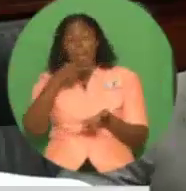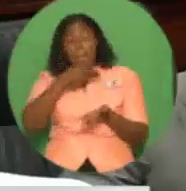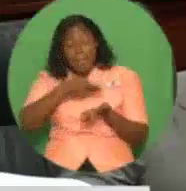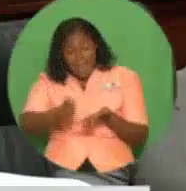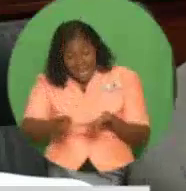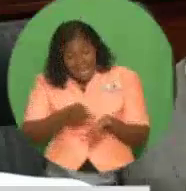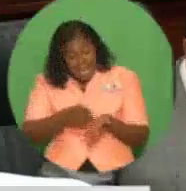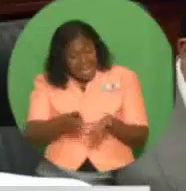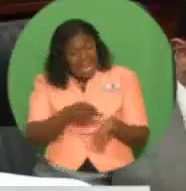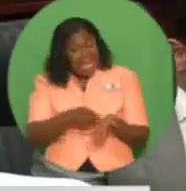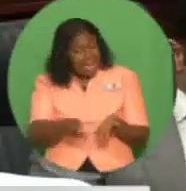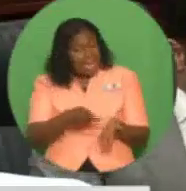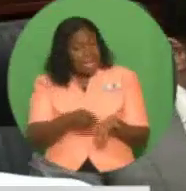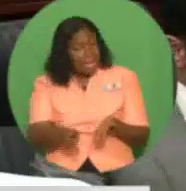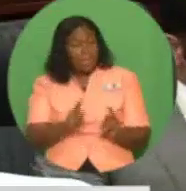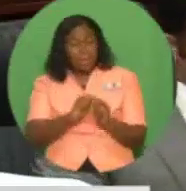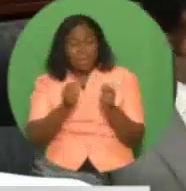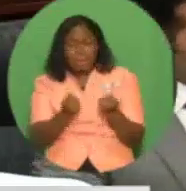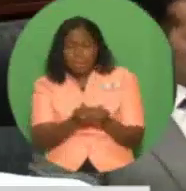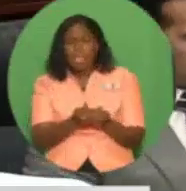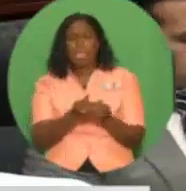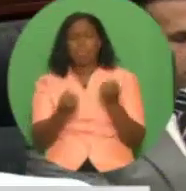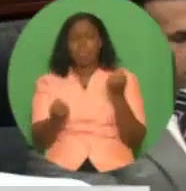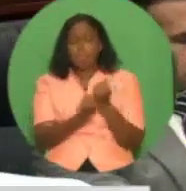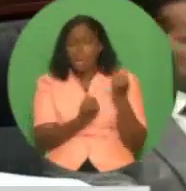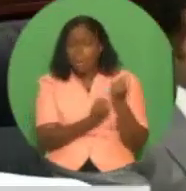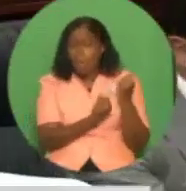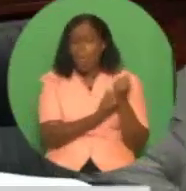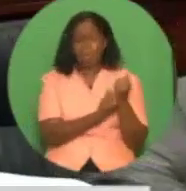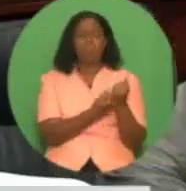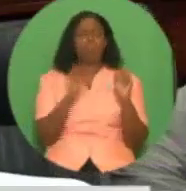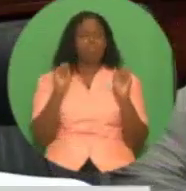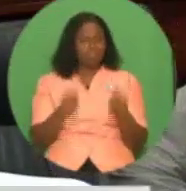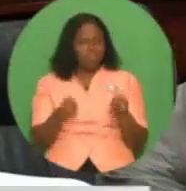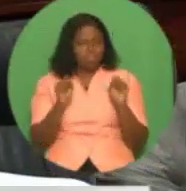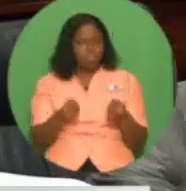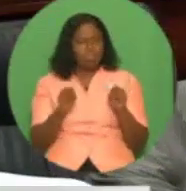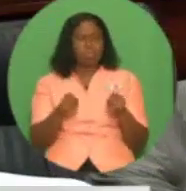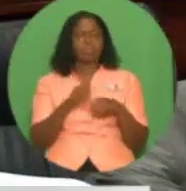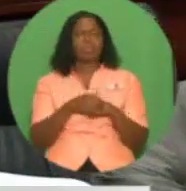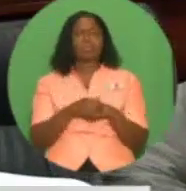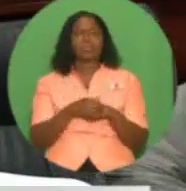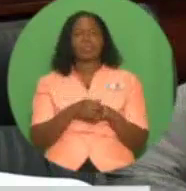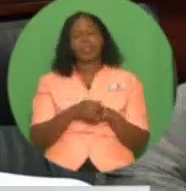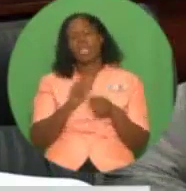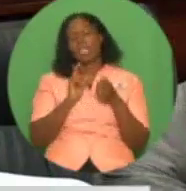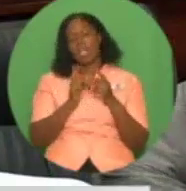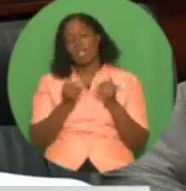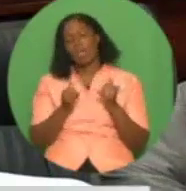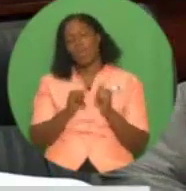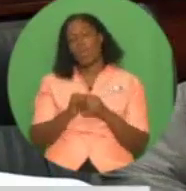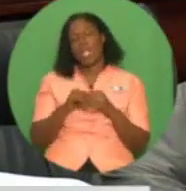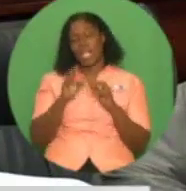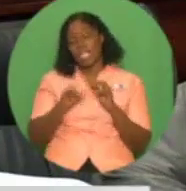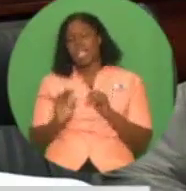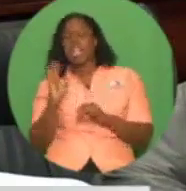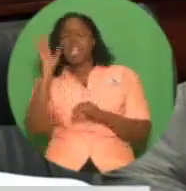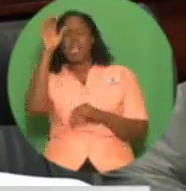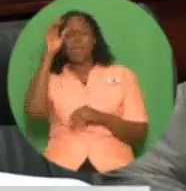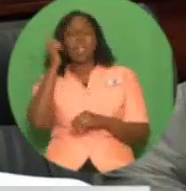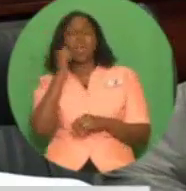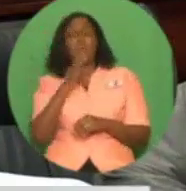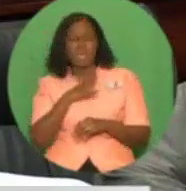Our netball team will participate in the 2019 International Netball Federation World Cup, which will be held in